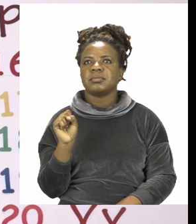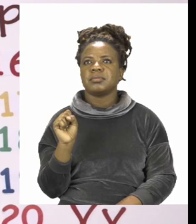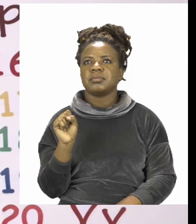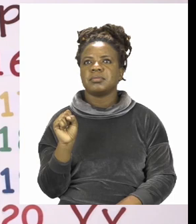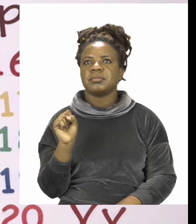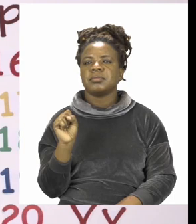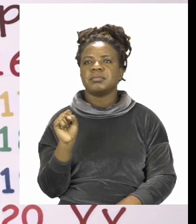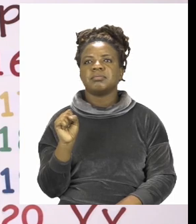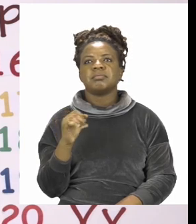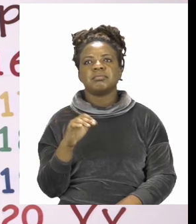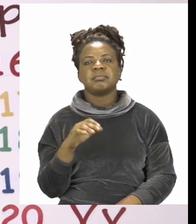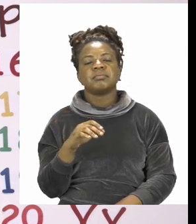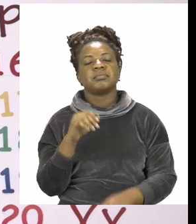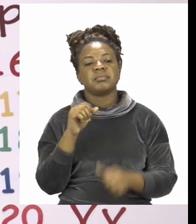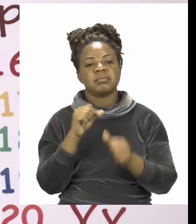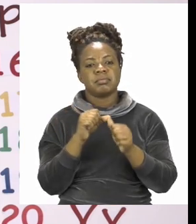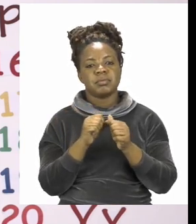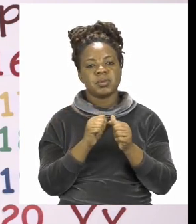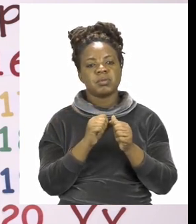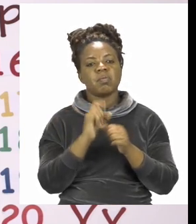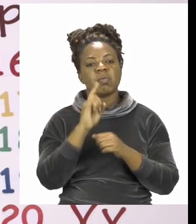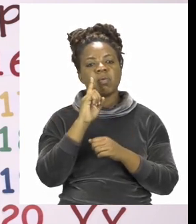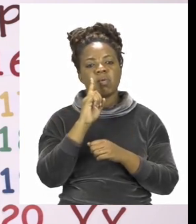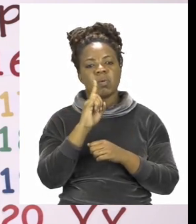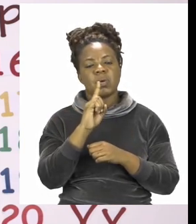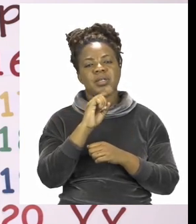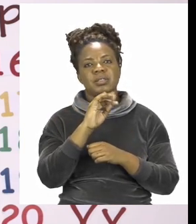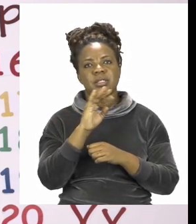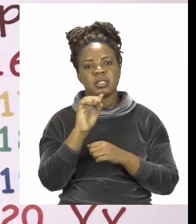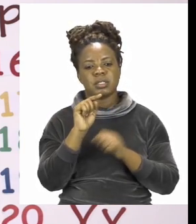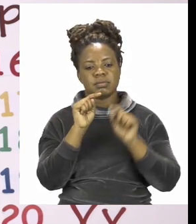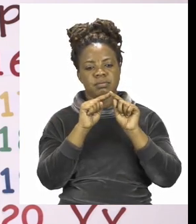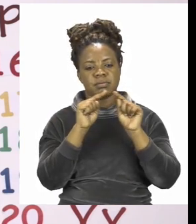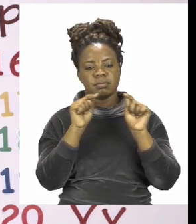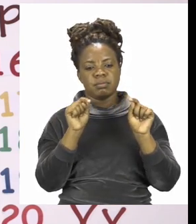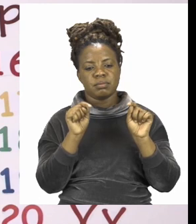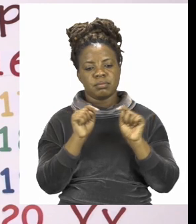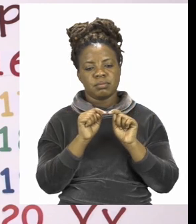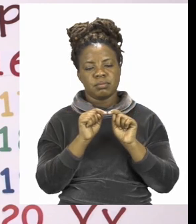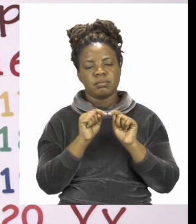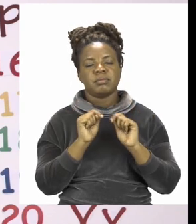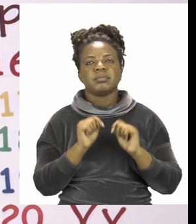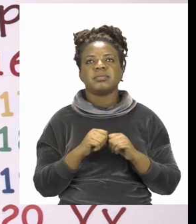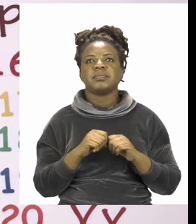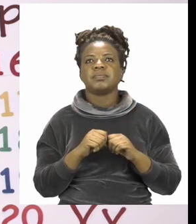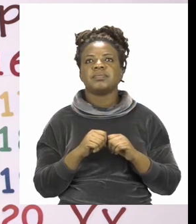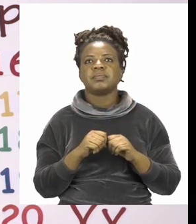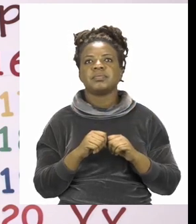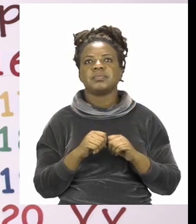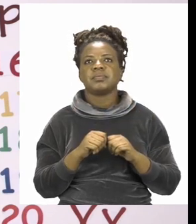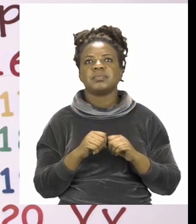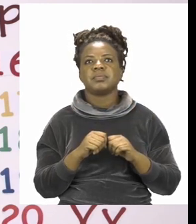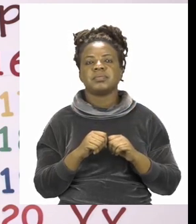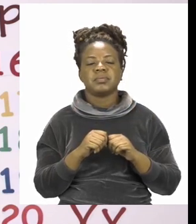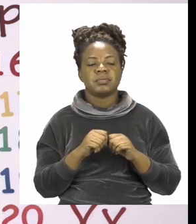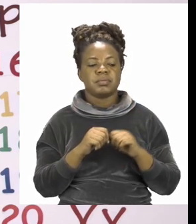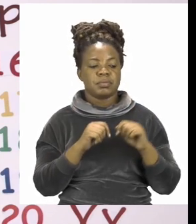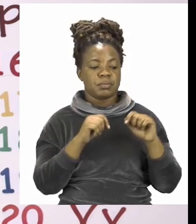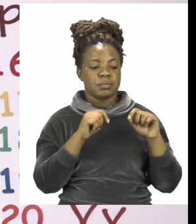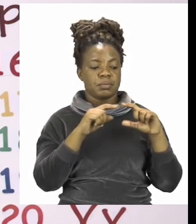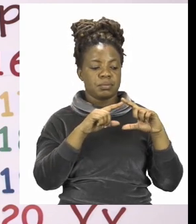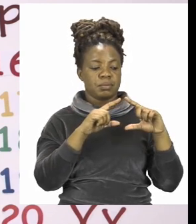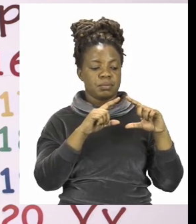each letter will have their own box. Now my word for the picture blocks is